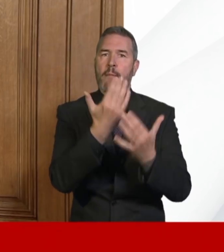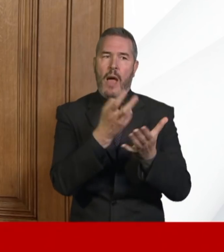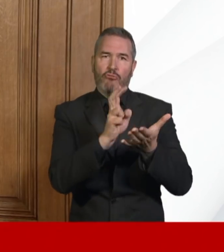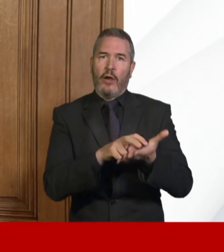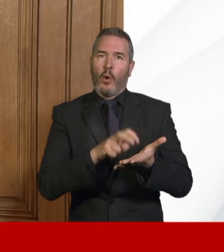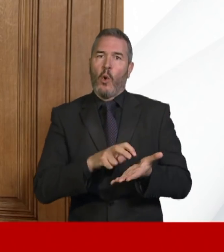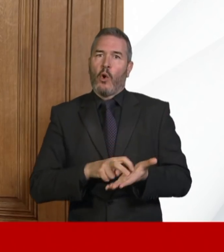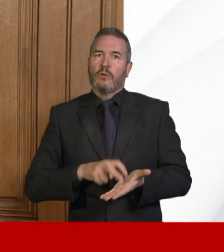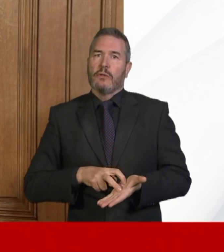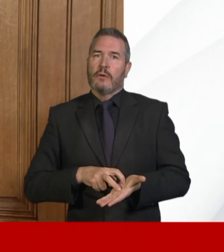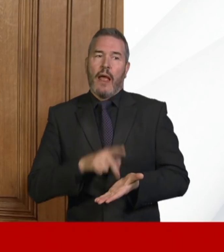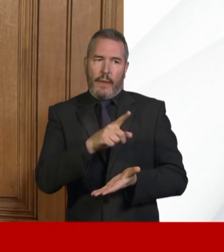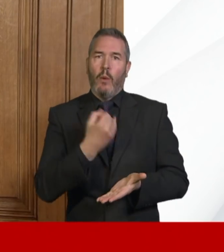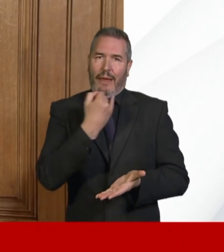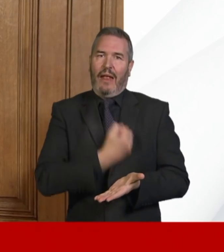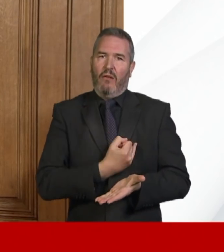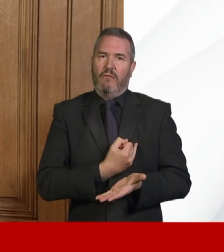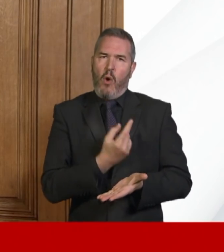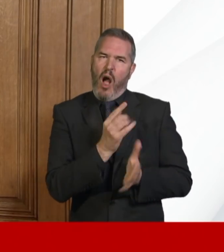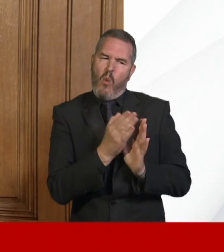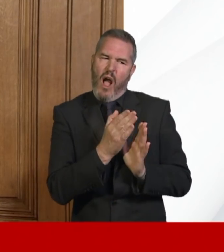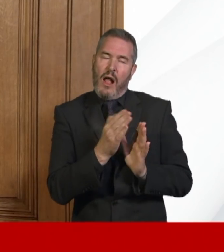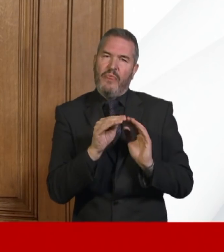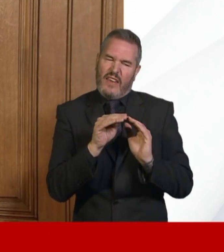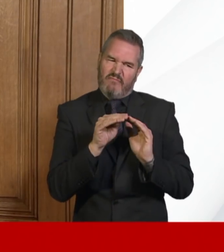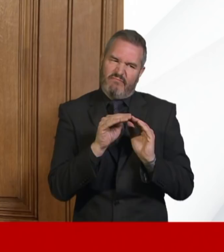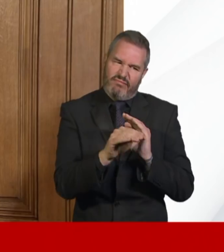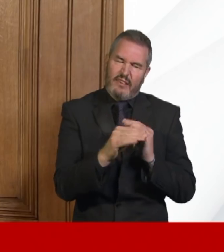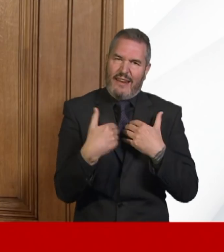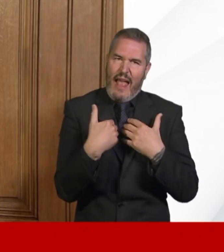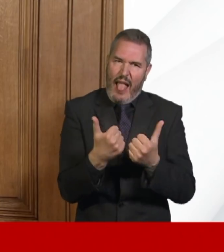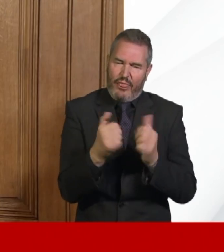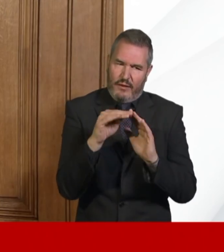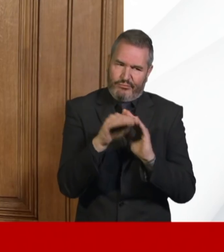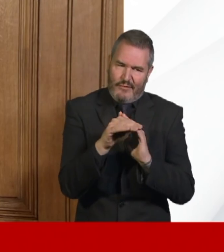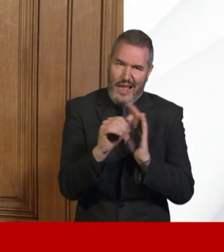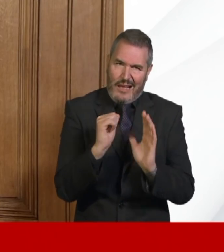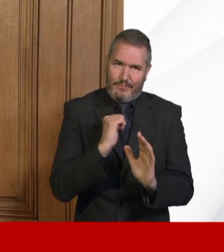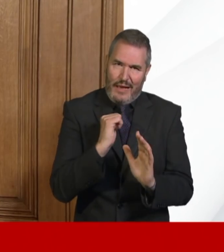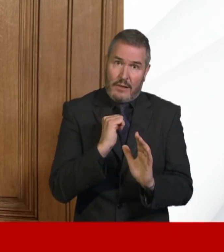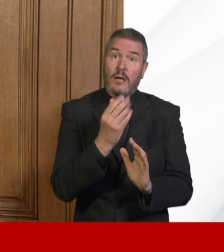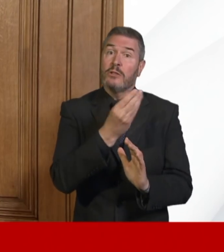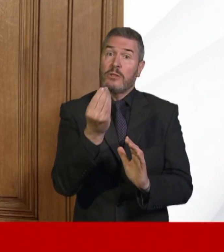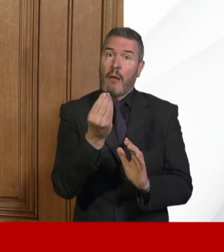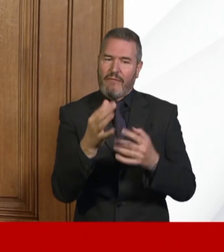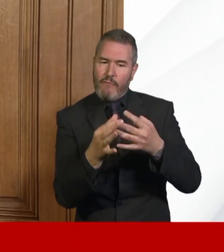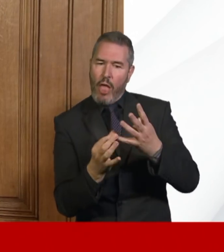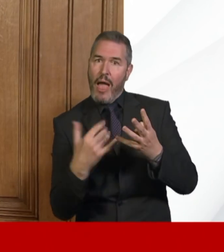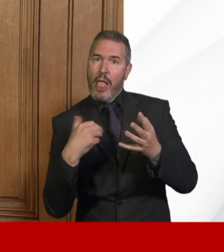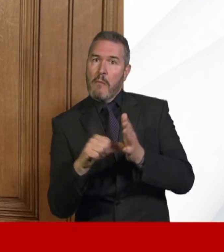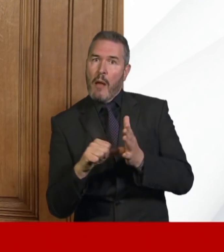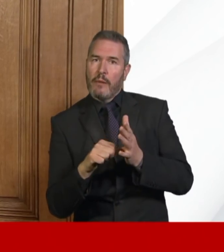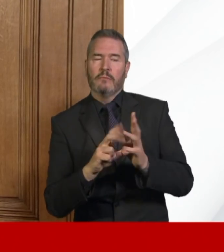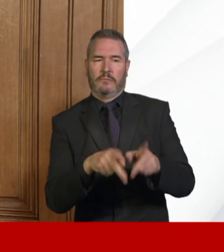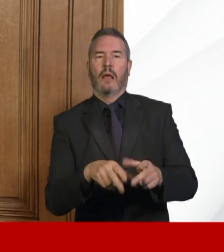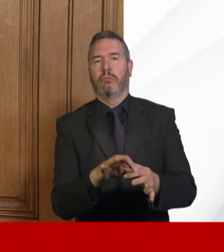period of time and then deteriorate in their health status. And sadly, some of them will end up dying. And